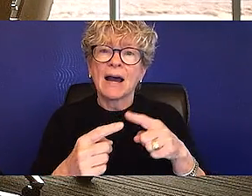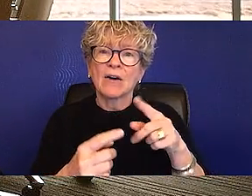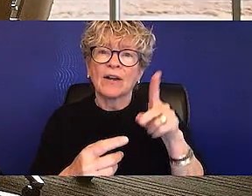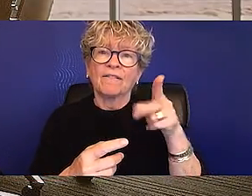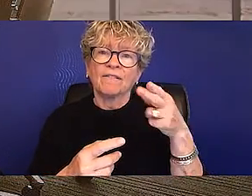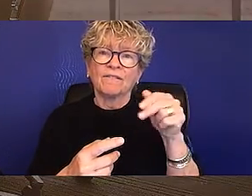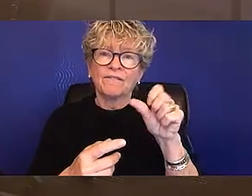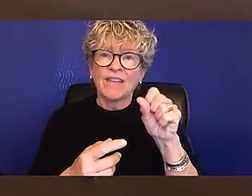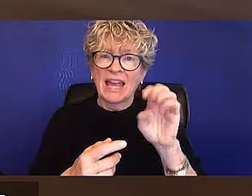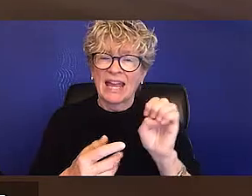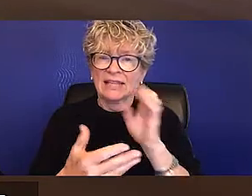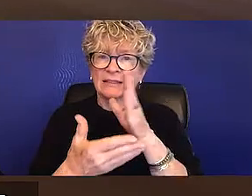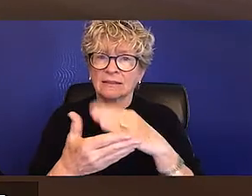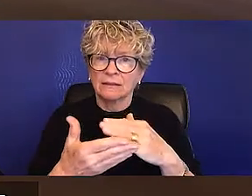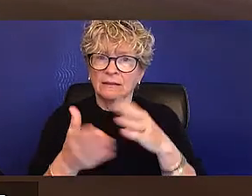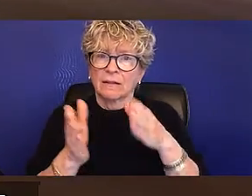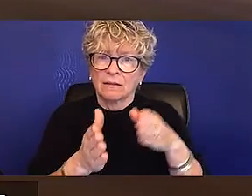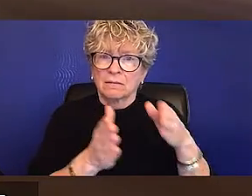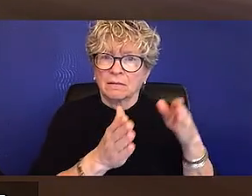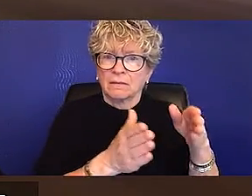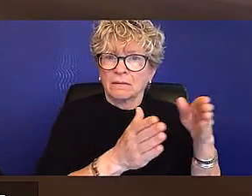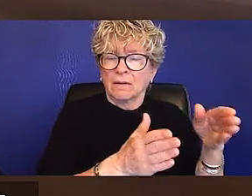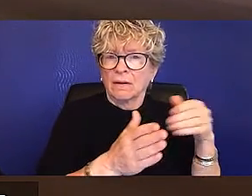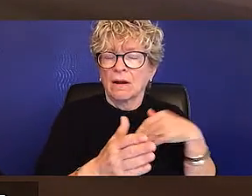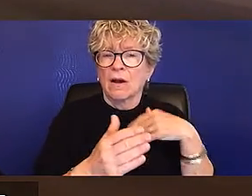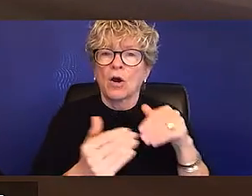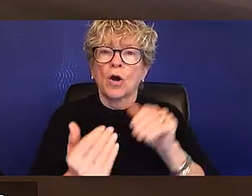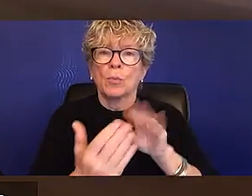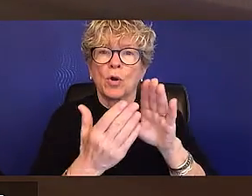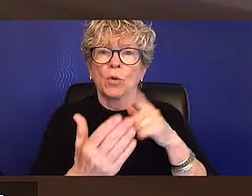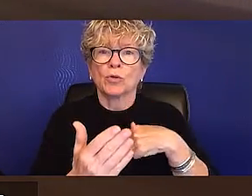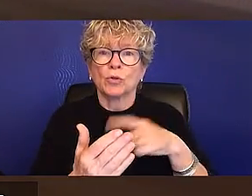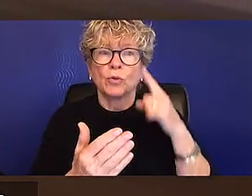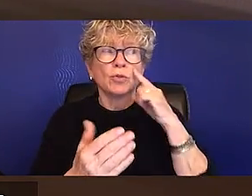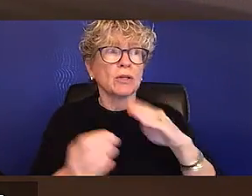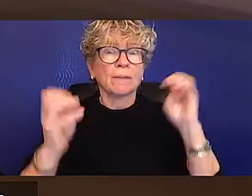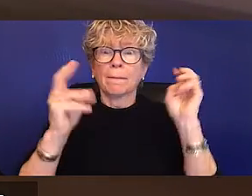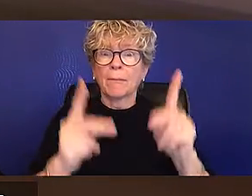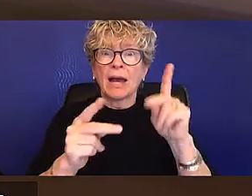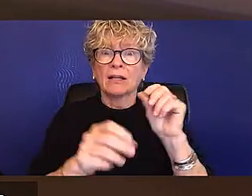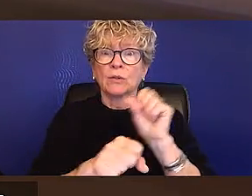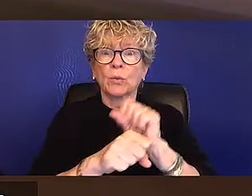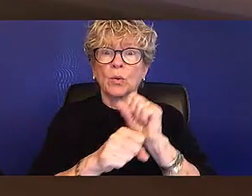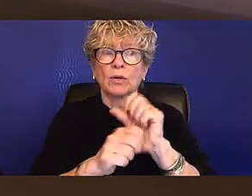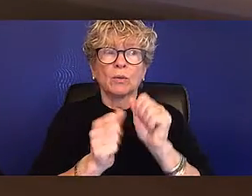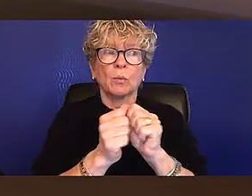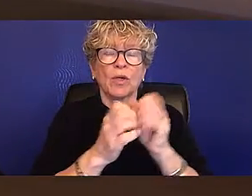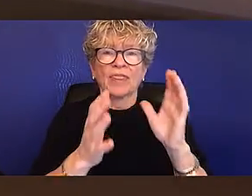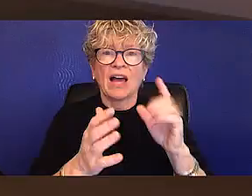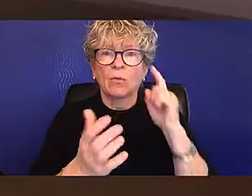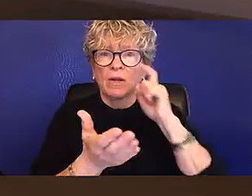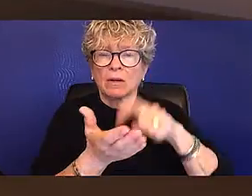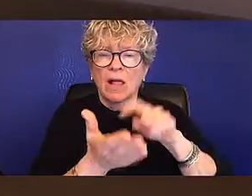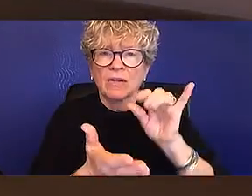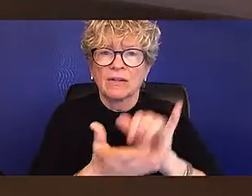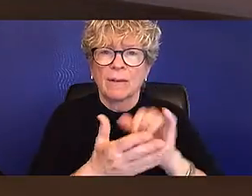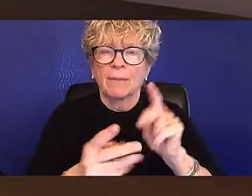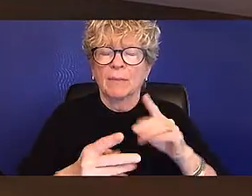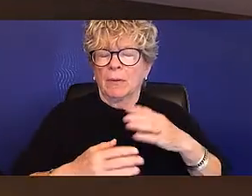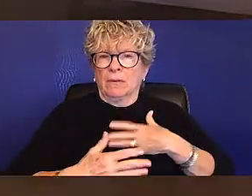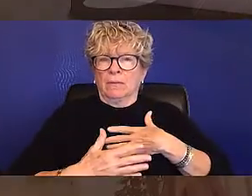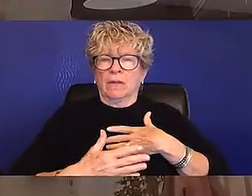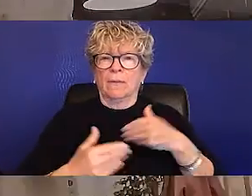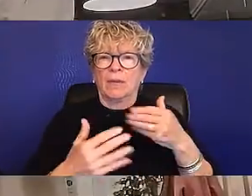phased approach. Initially, returning to work as if nothing has changed can be uncomfortable and make people nervous.